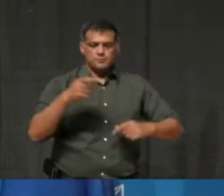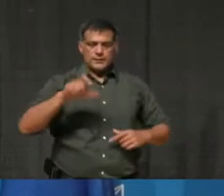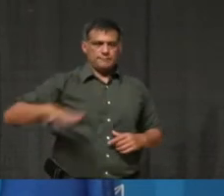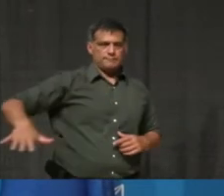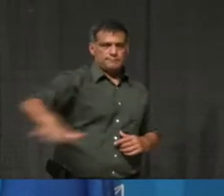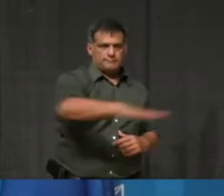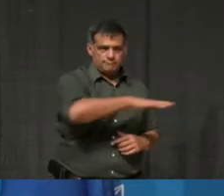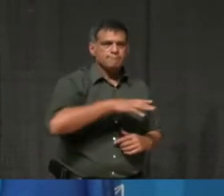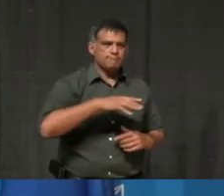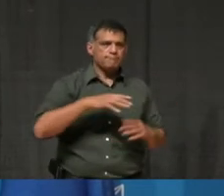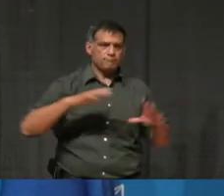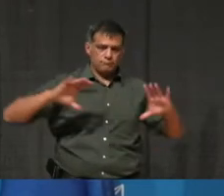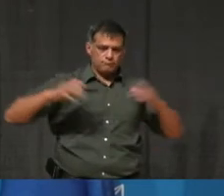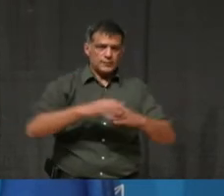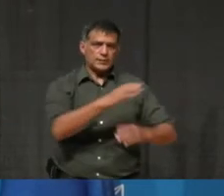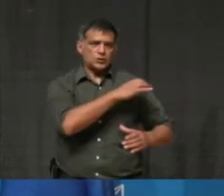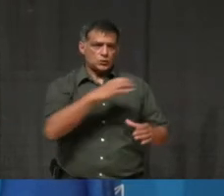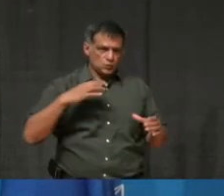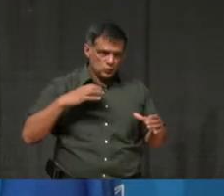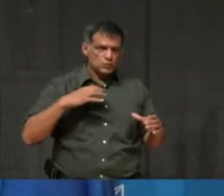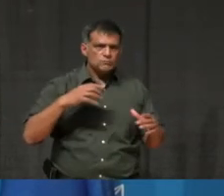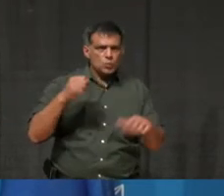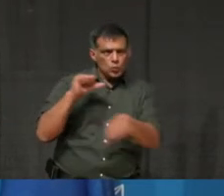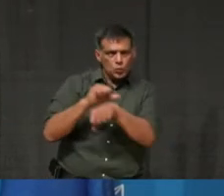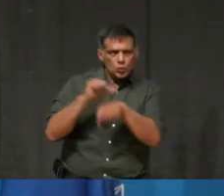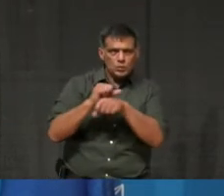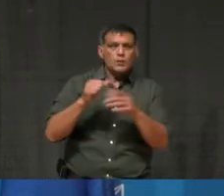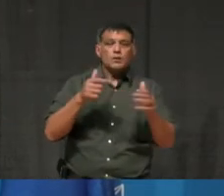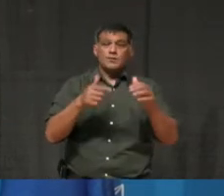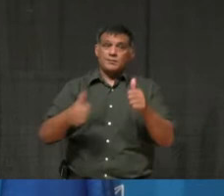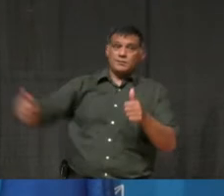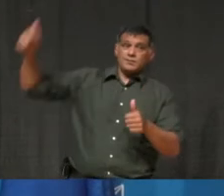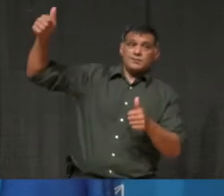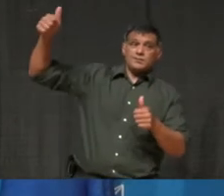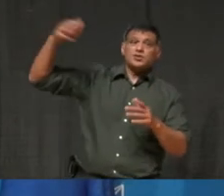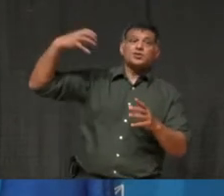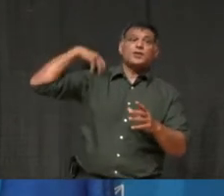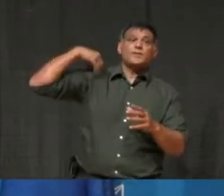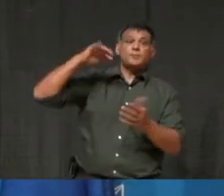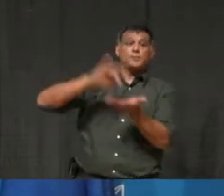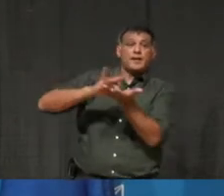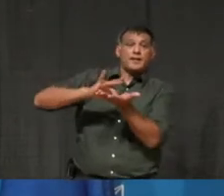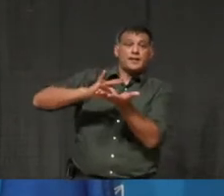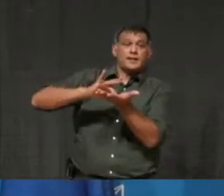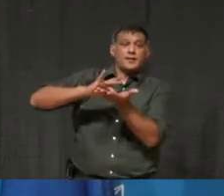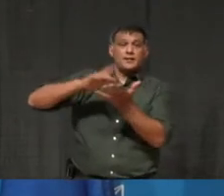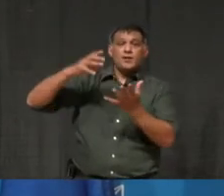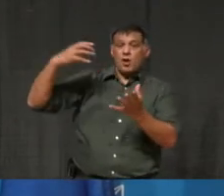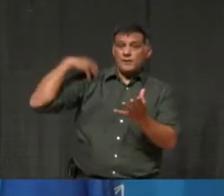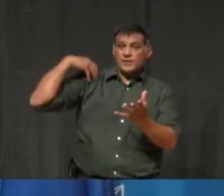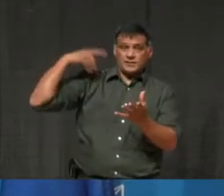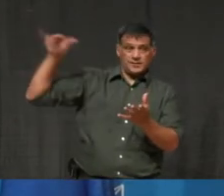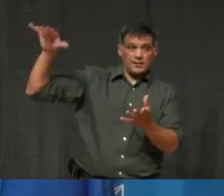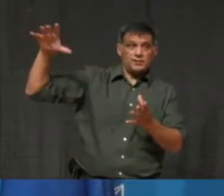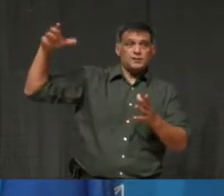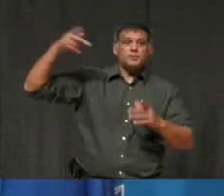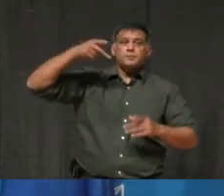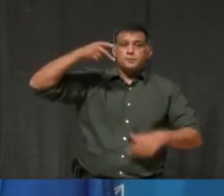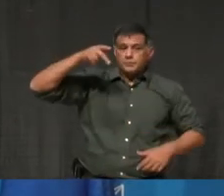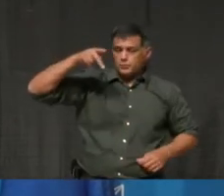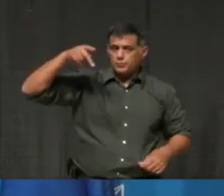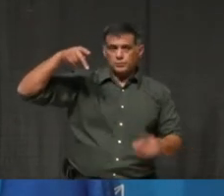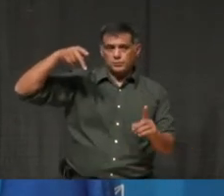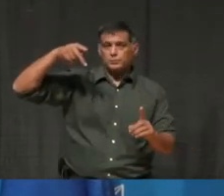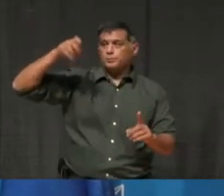the Office of the Chief Medical Officer of Health and the Ministry of Health in trying to make sure that the steps that we are taking are